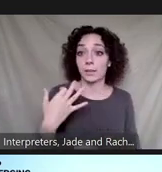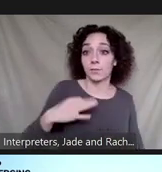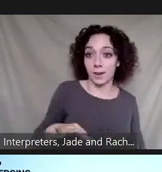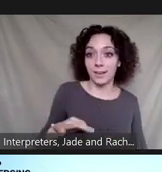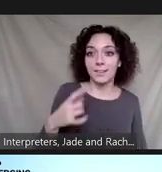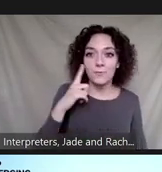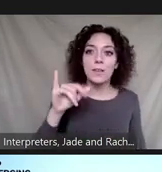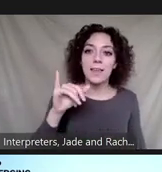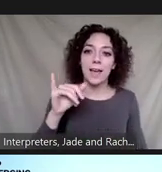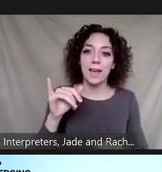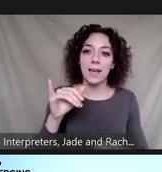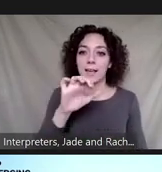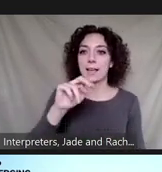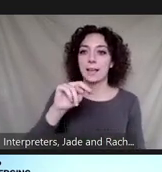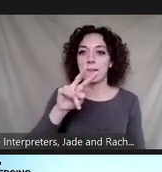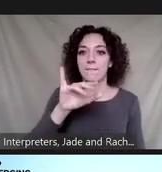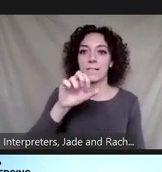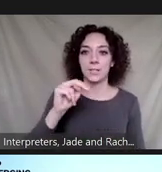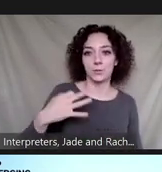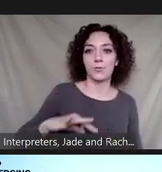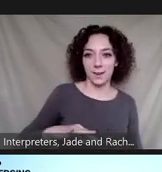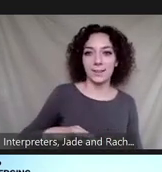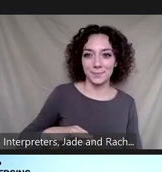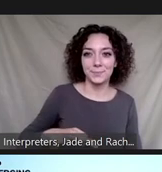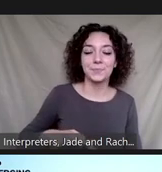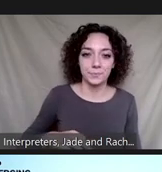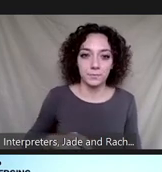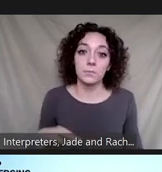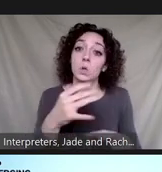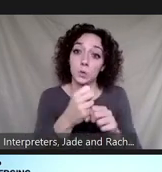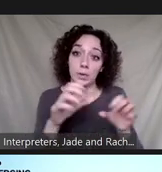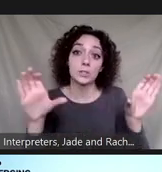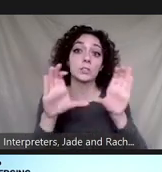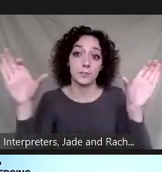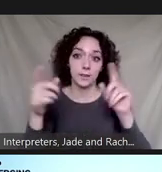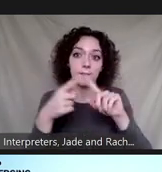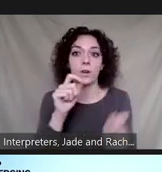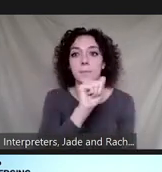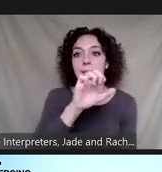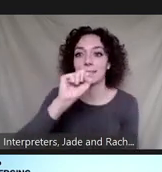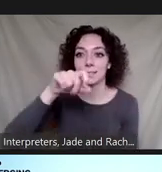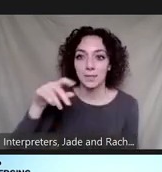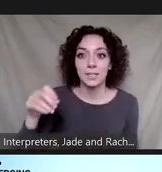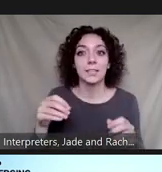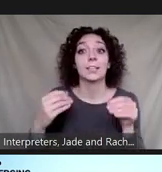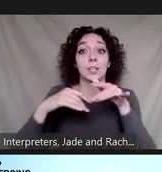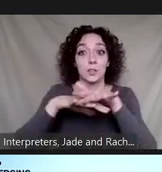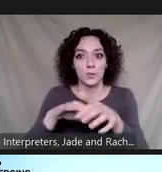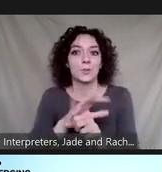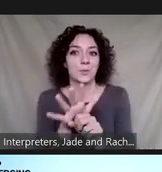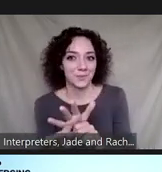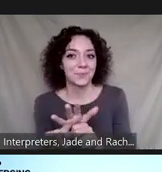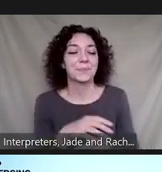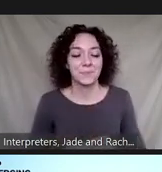Envision credentials, and you also get a certificate from Aespconvergentcovid19. We